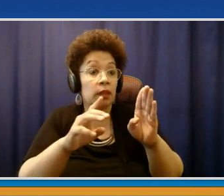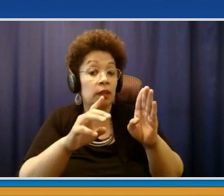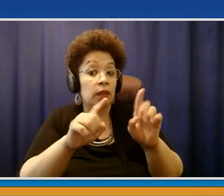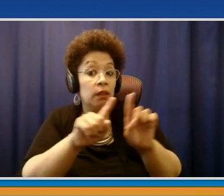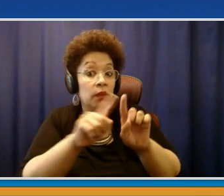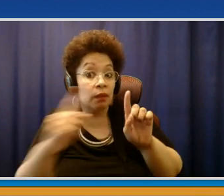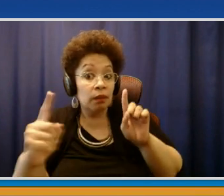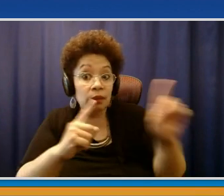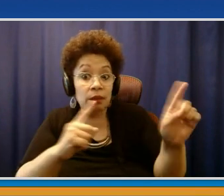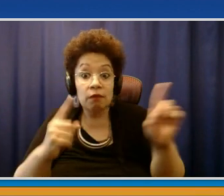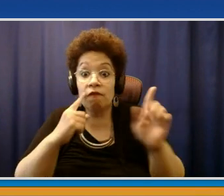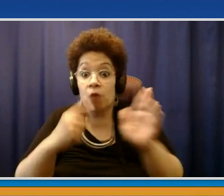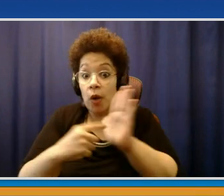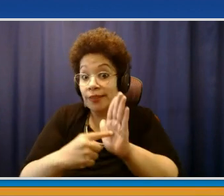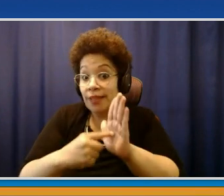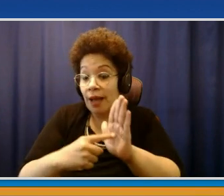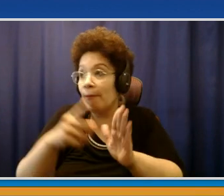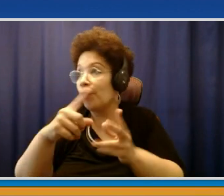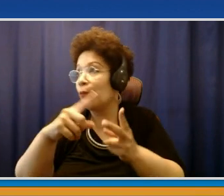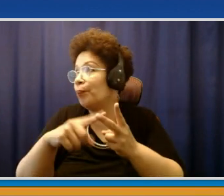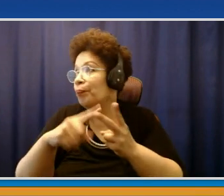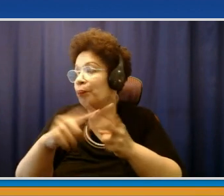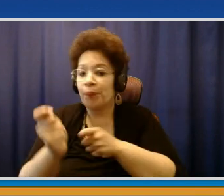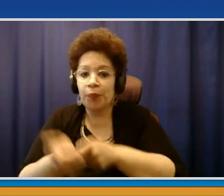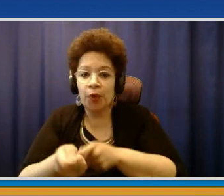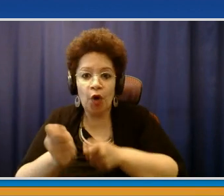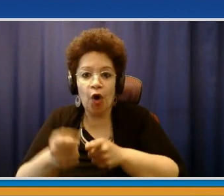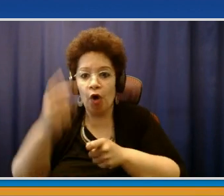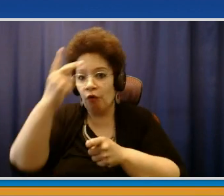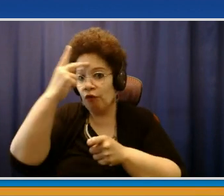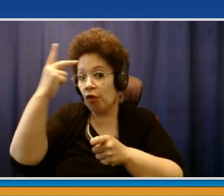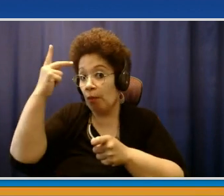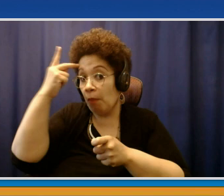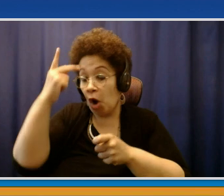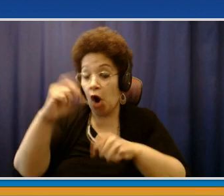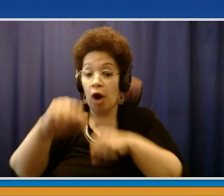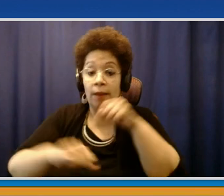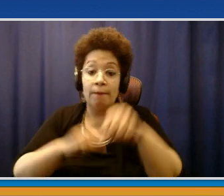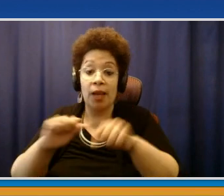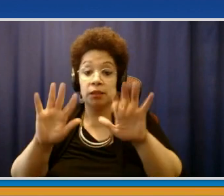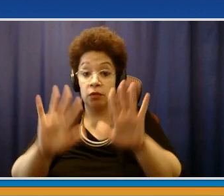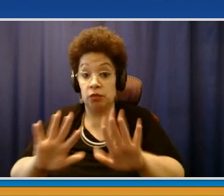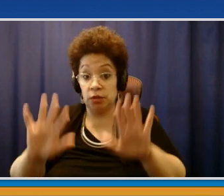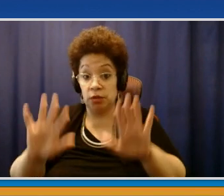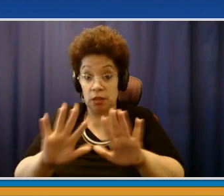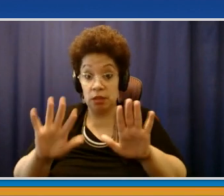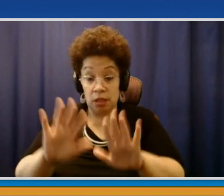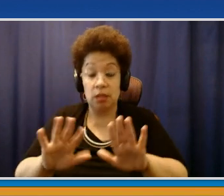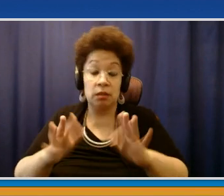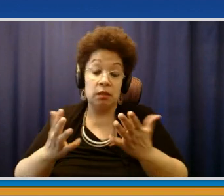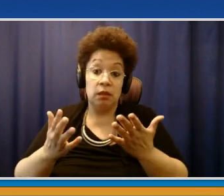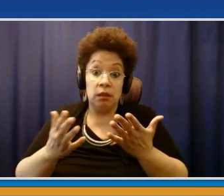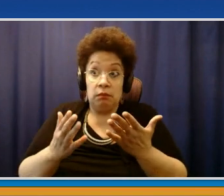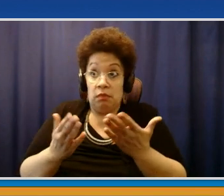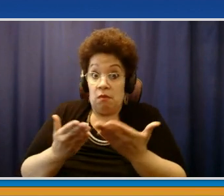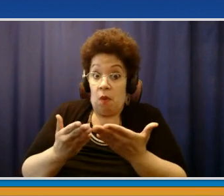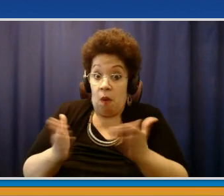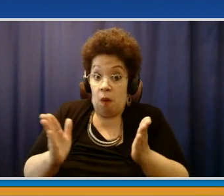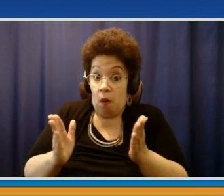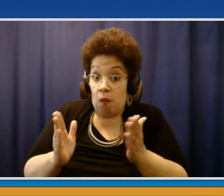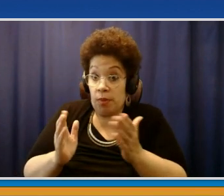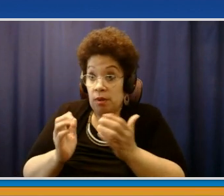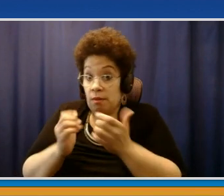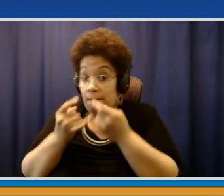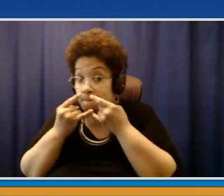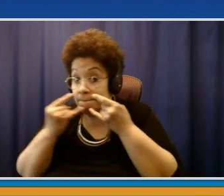fireworks last year. And at this point, we've made no authorization for fireworks this year because fireworks and people watch it, people tend to cluster, they get